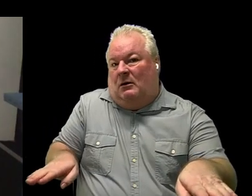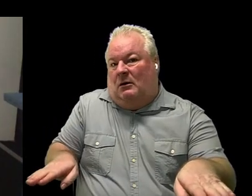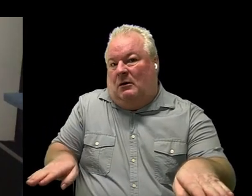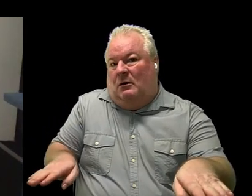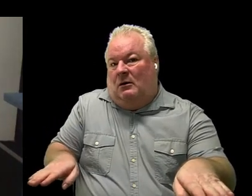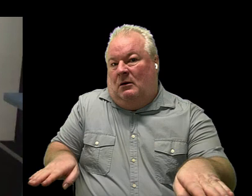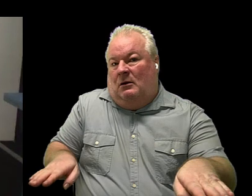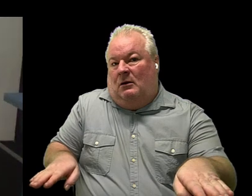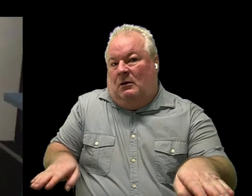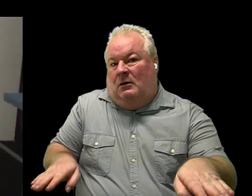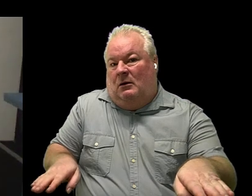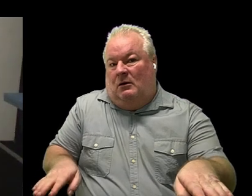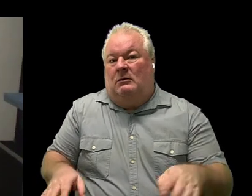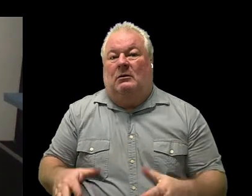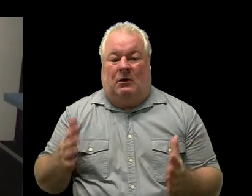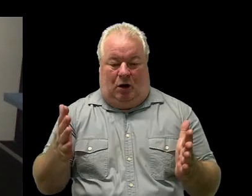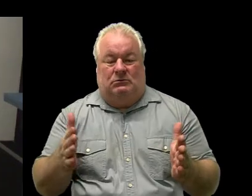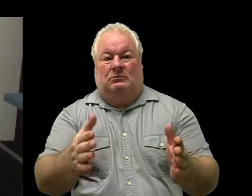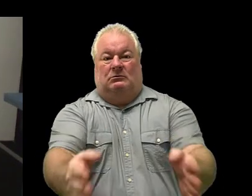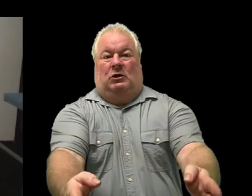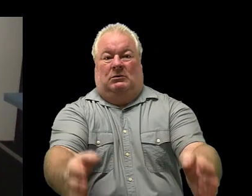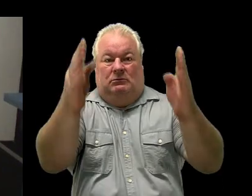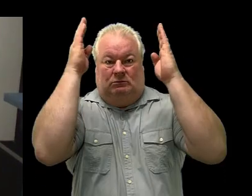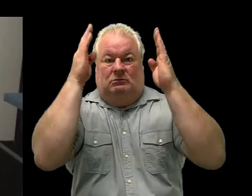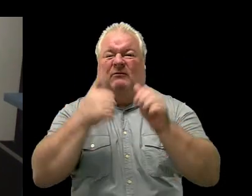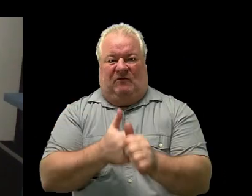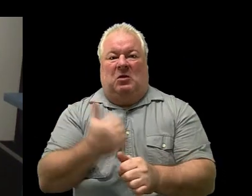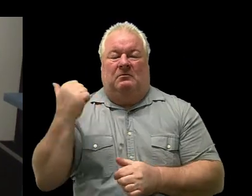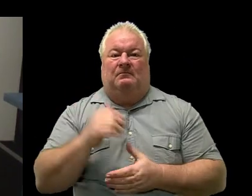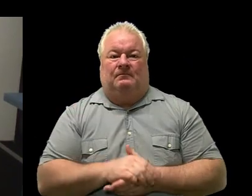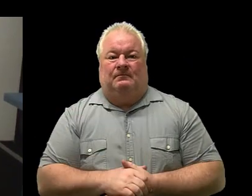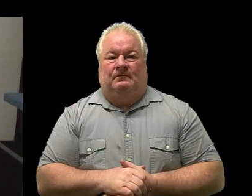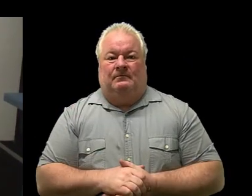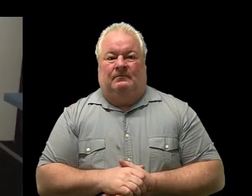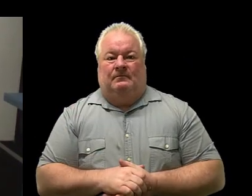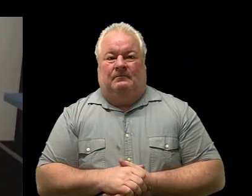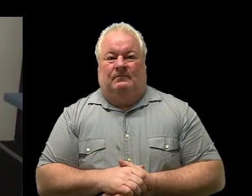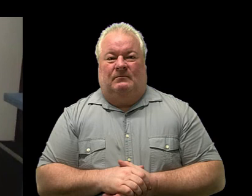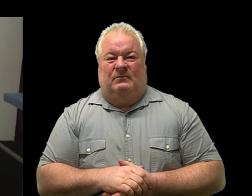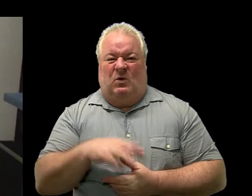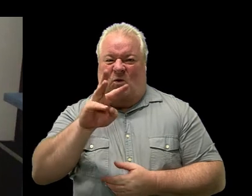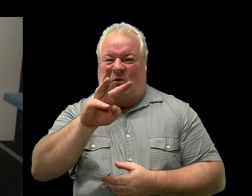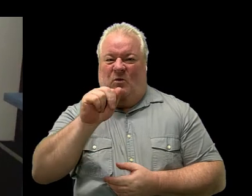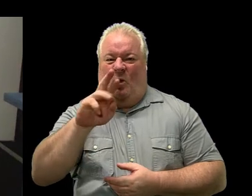take the arm out in front of you take the arm tight in warrior one